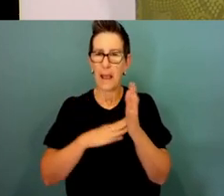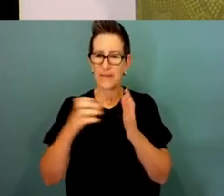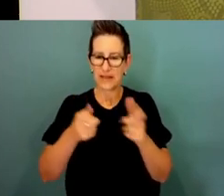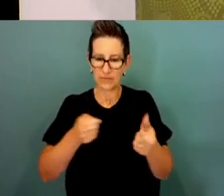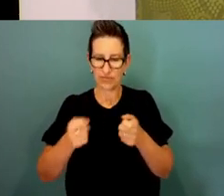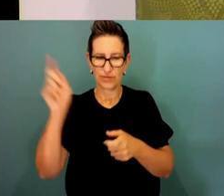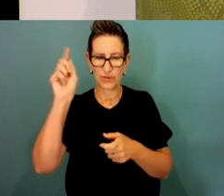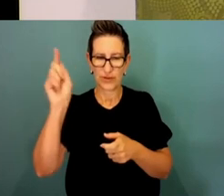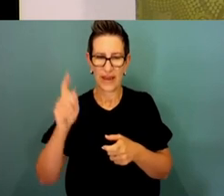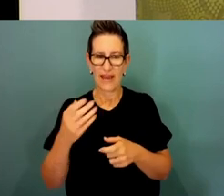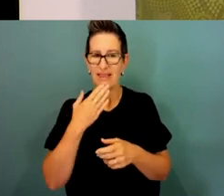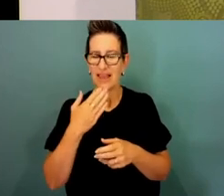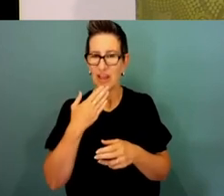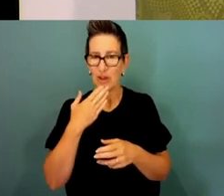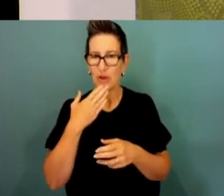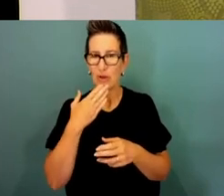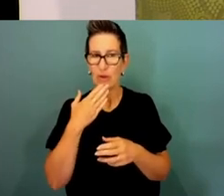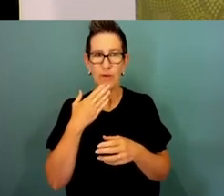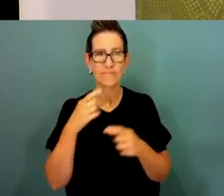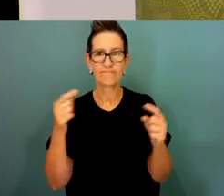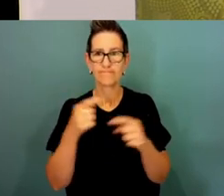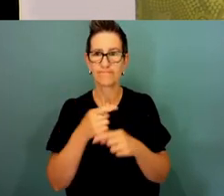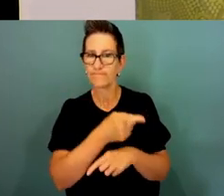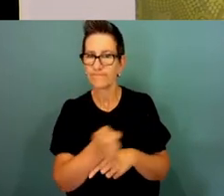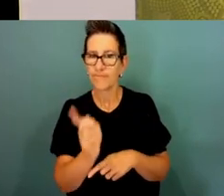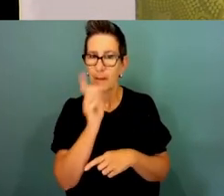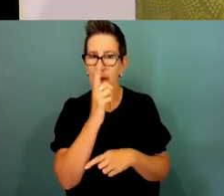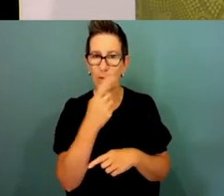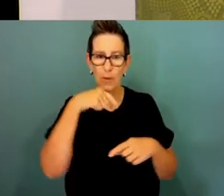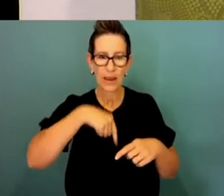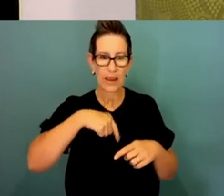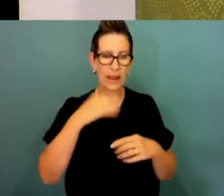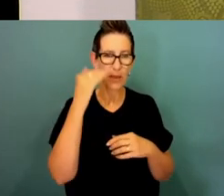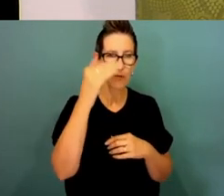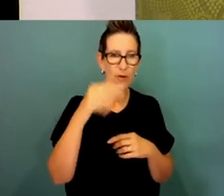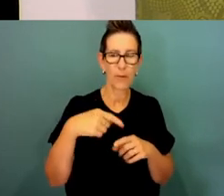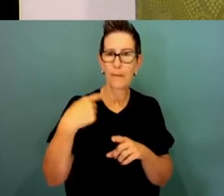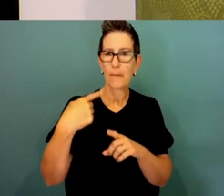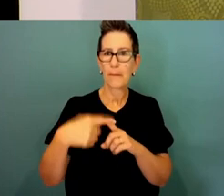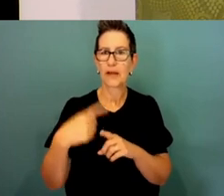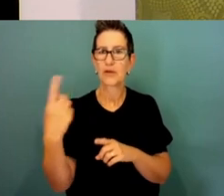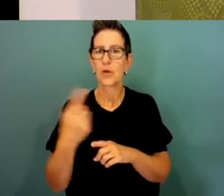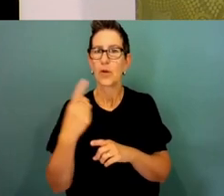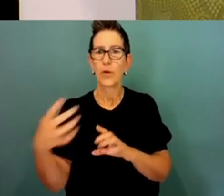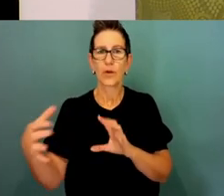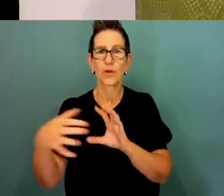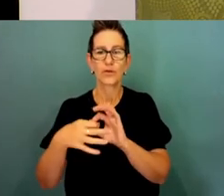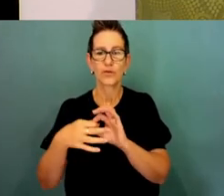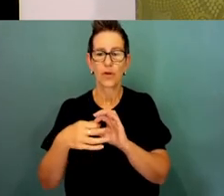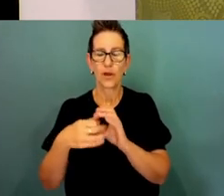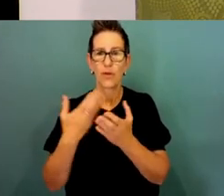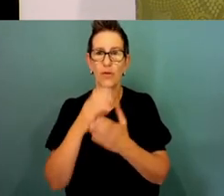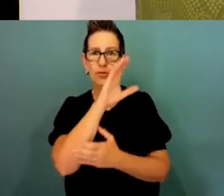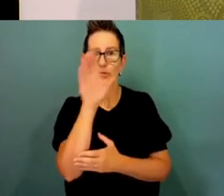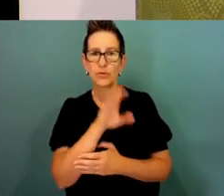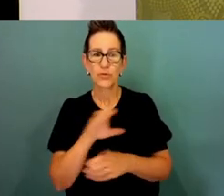Thank you very much both for those in the room but we also have a really large number of people joining us online. I